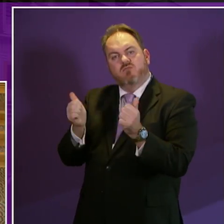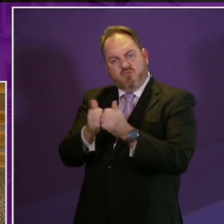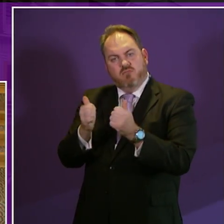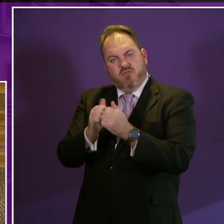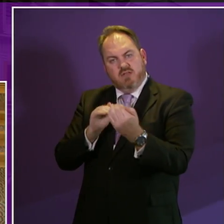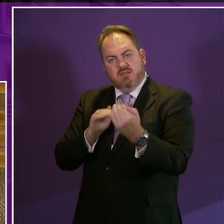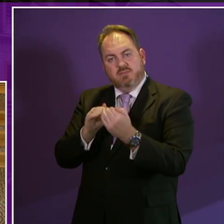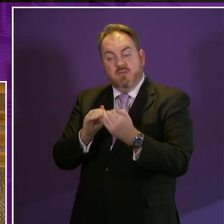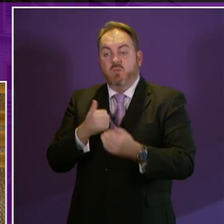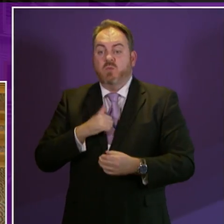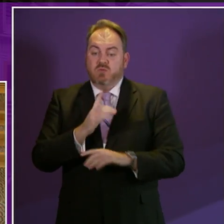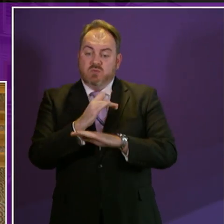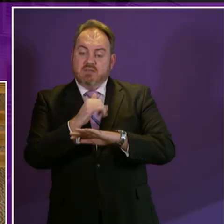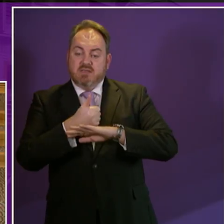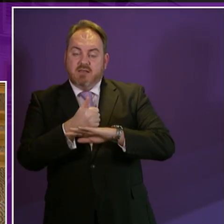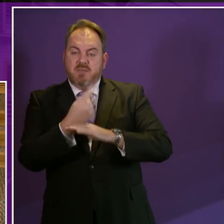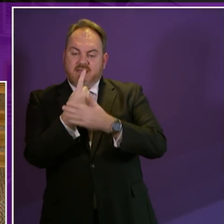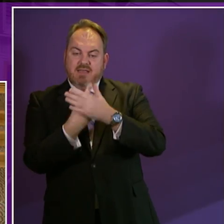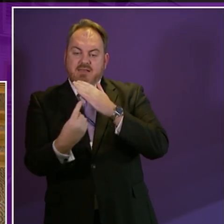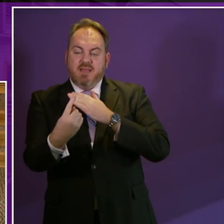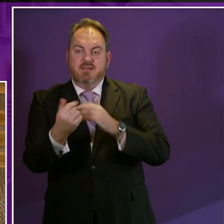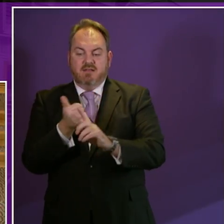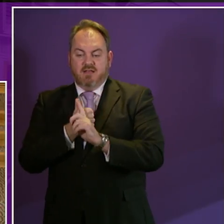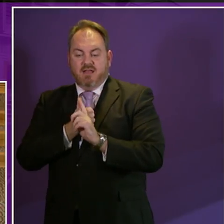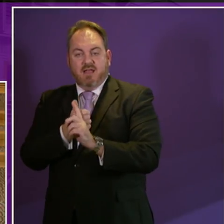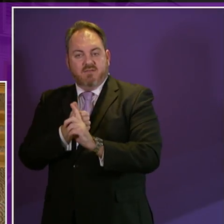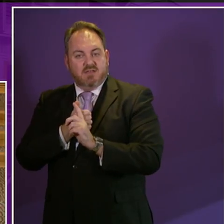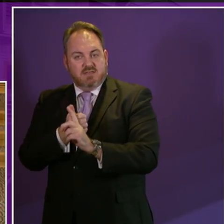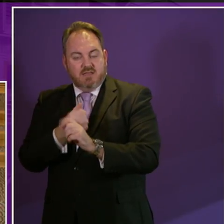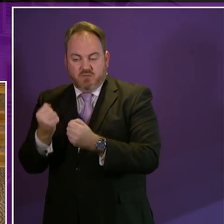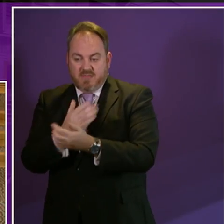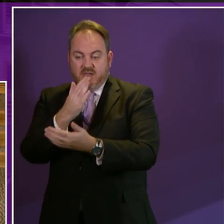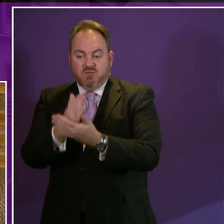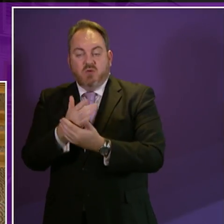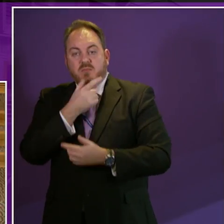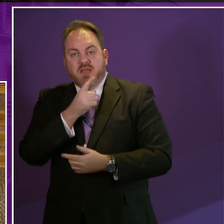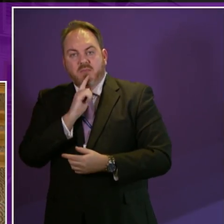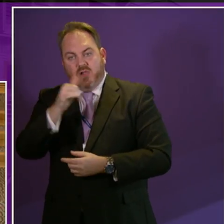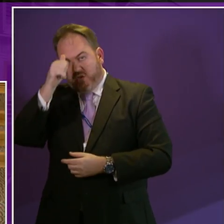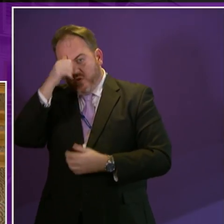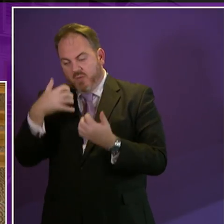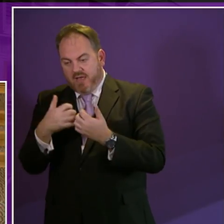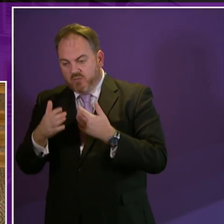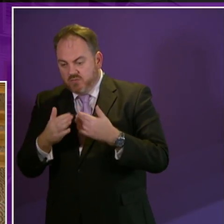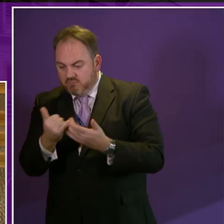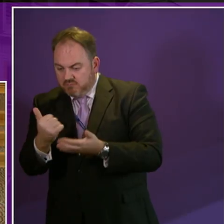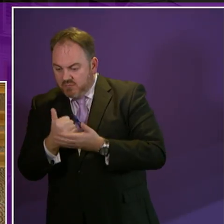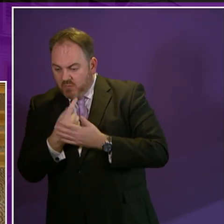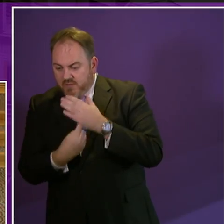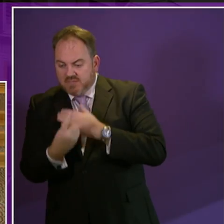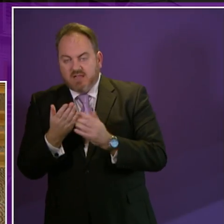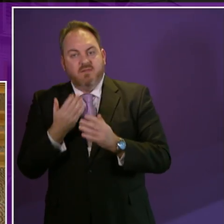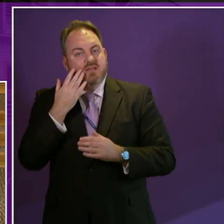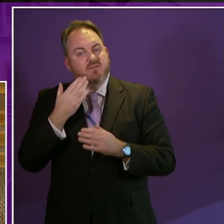advocacy so that people know about and can claim their rights in mental health. We will work together to